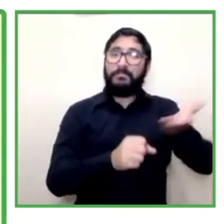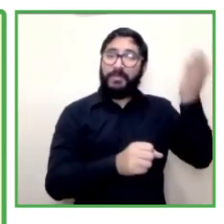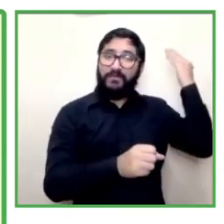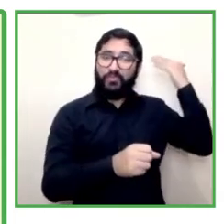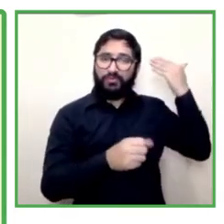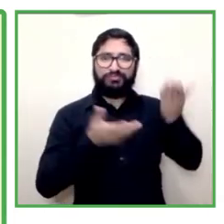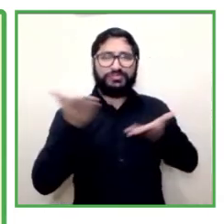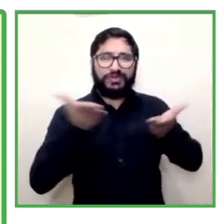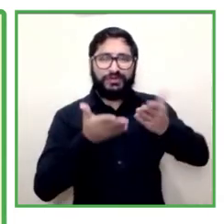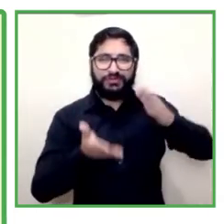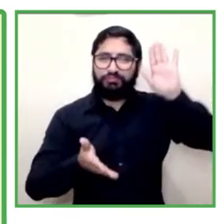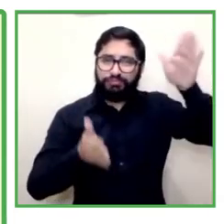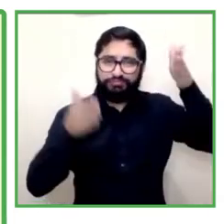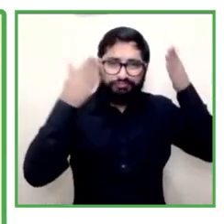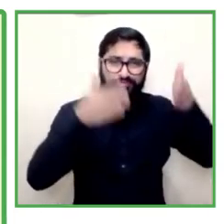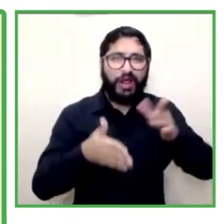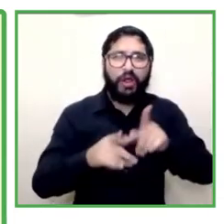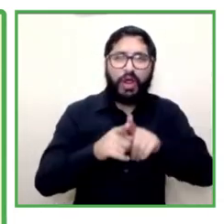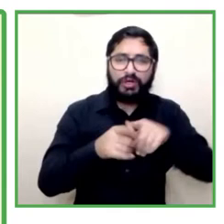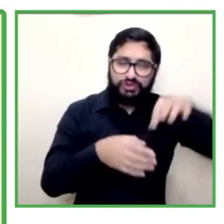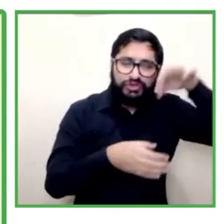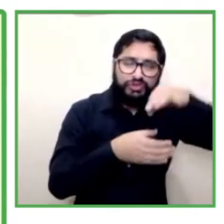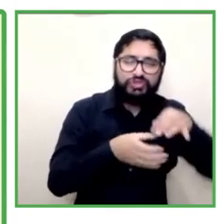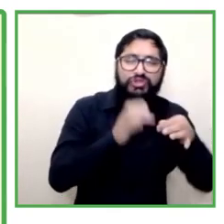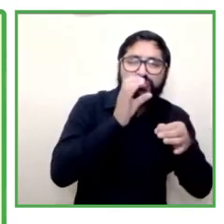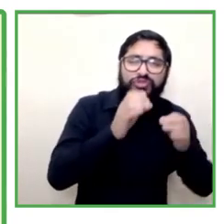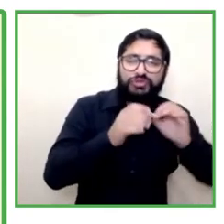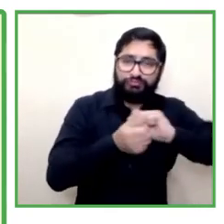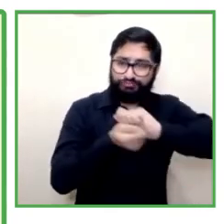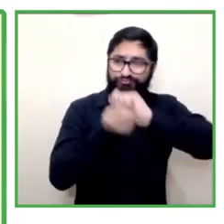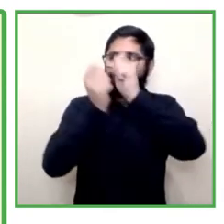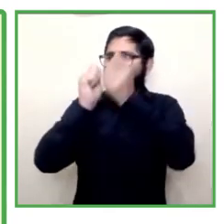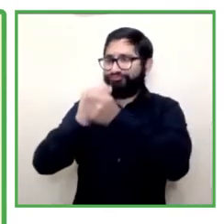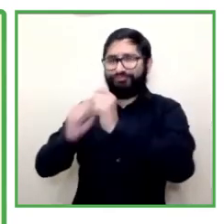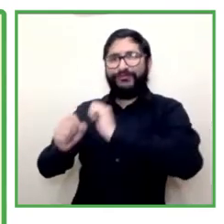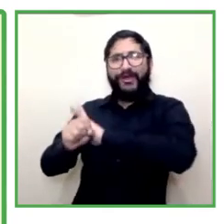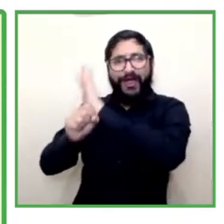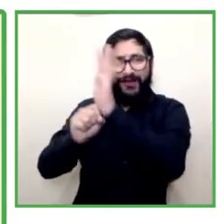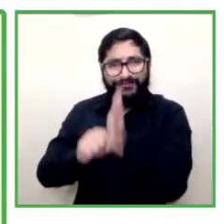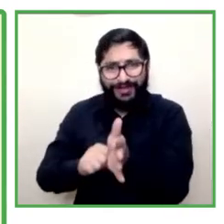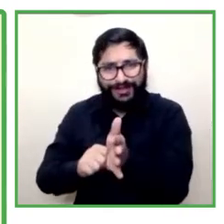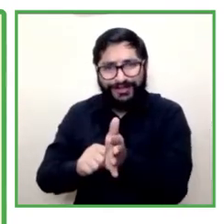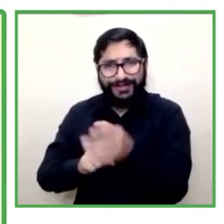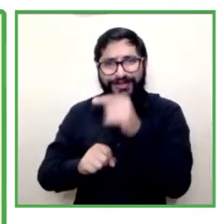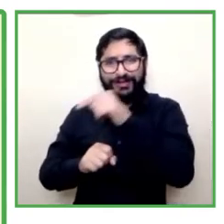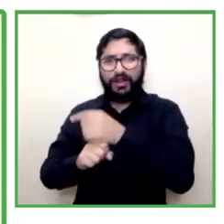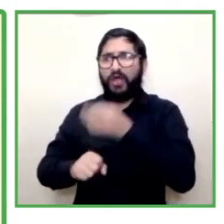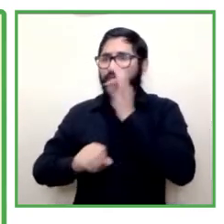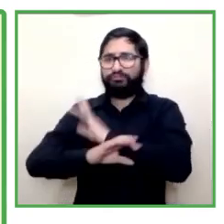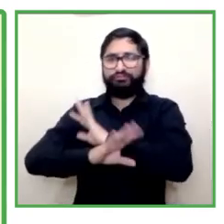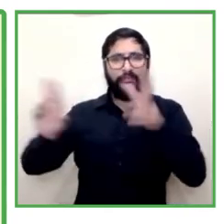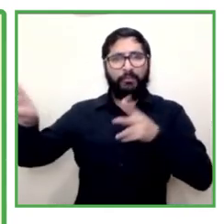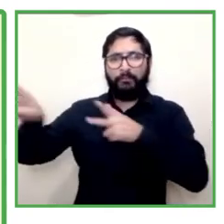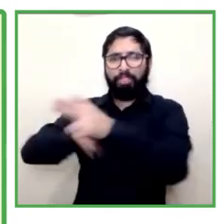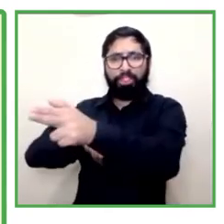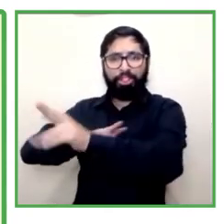we used to offer coffee break services so after the pandemic